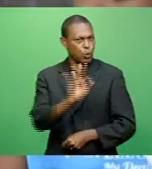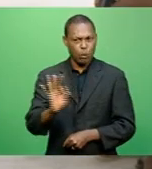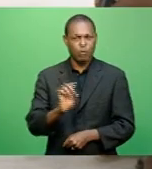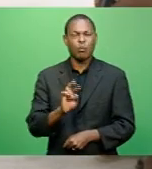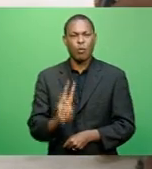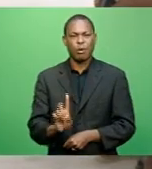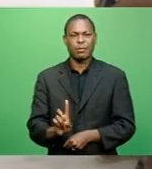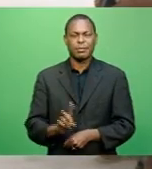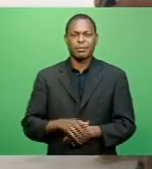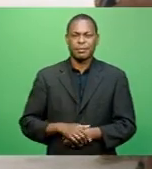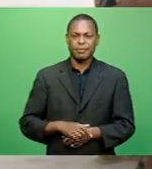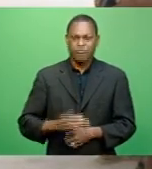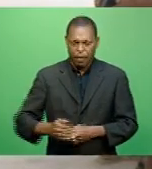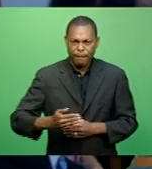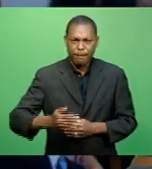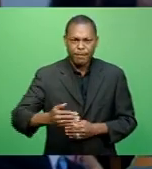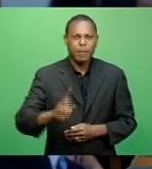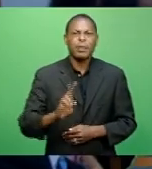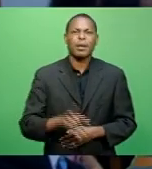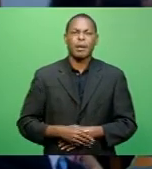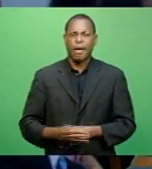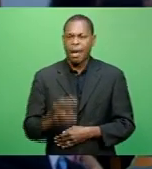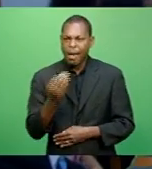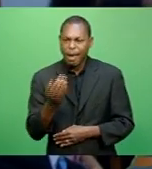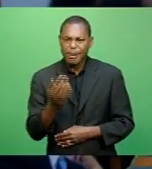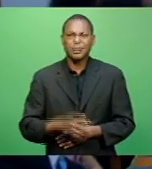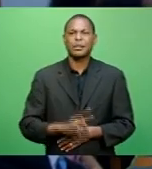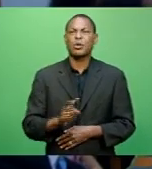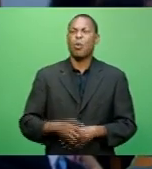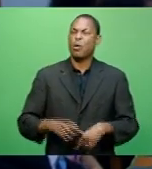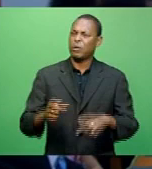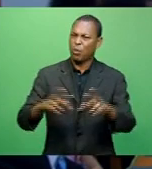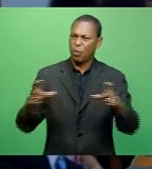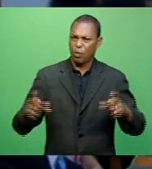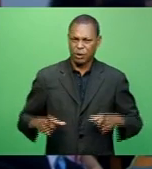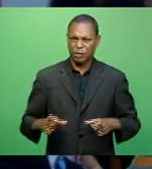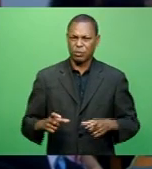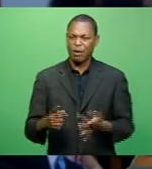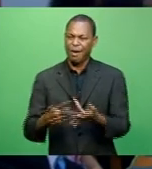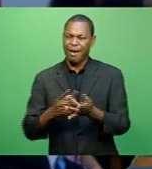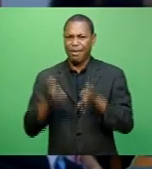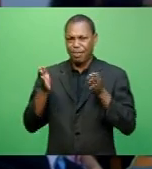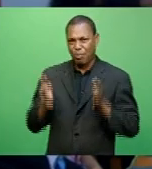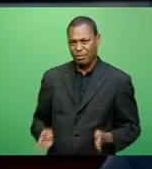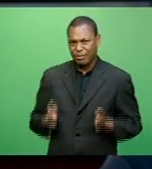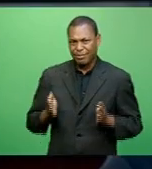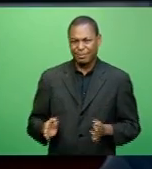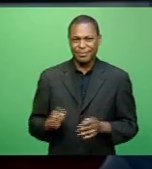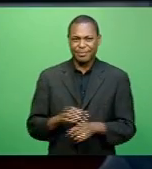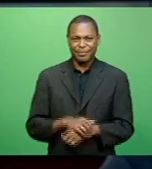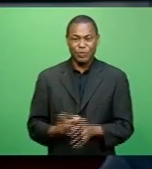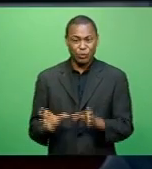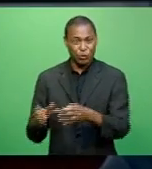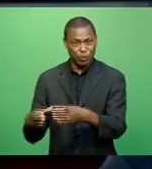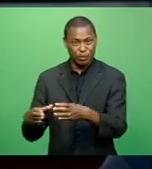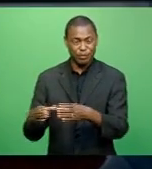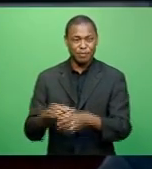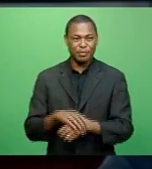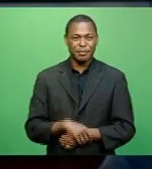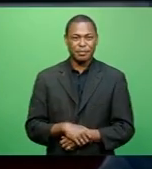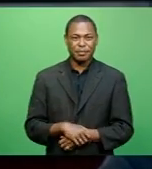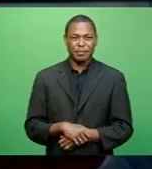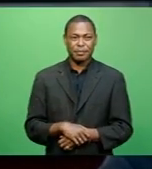appeal or review by any court, tribunal or any other body. In an election,